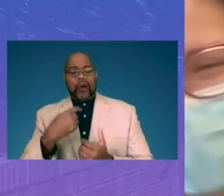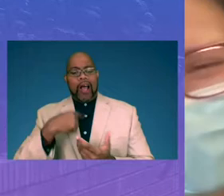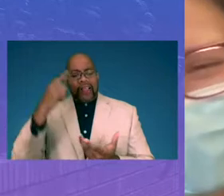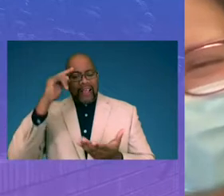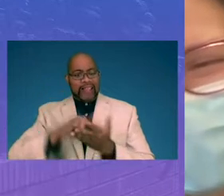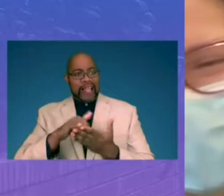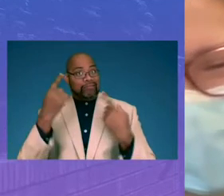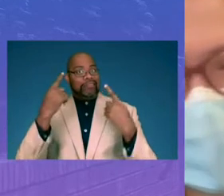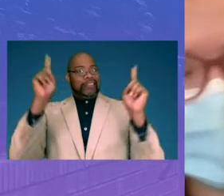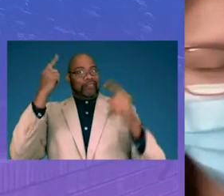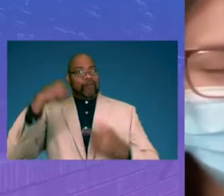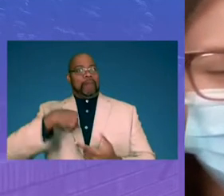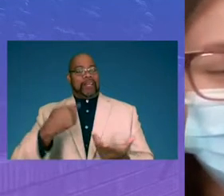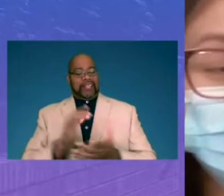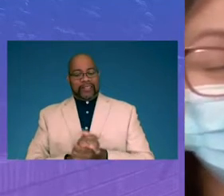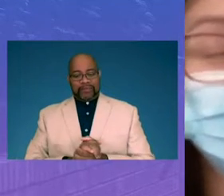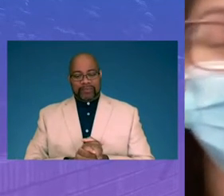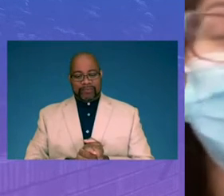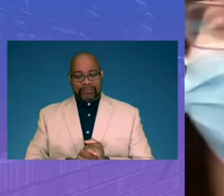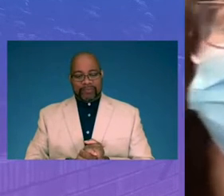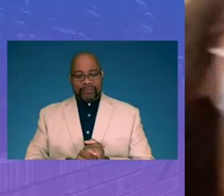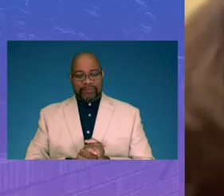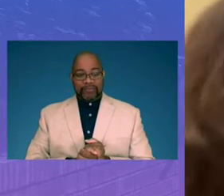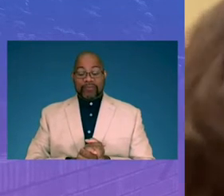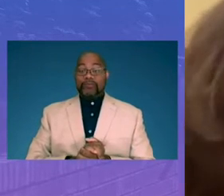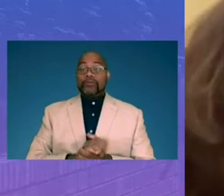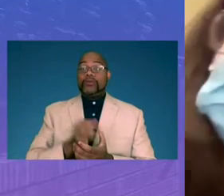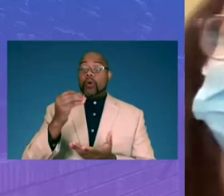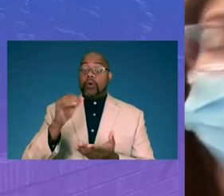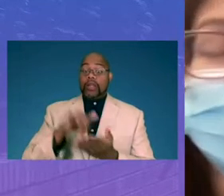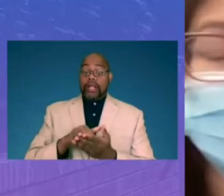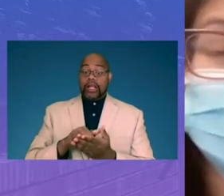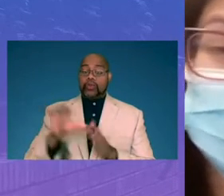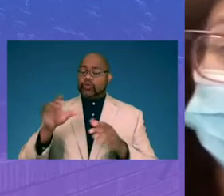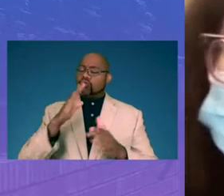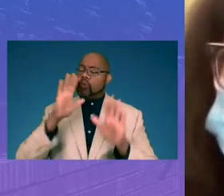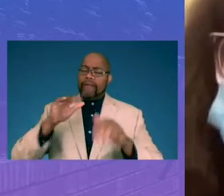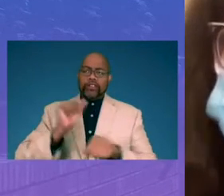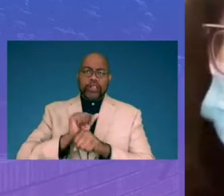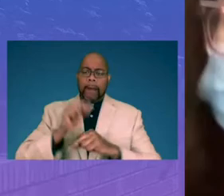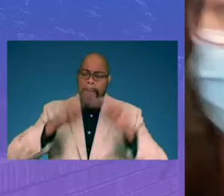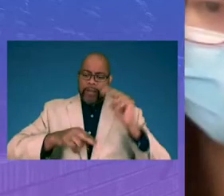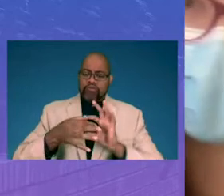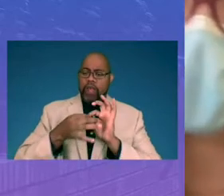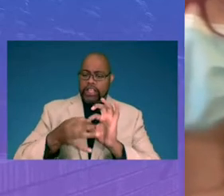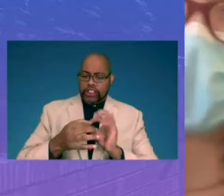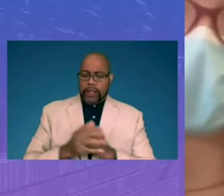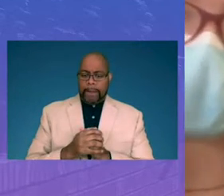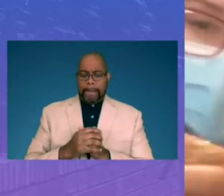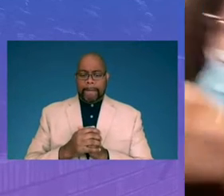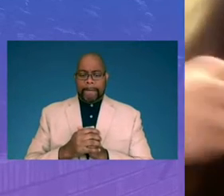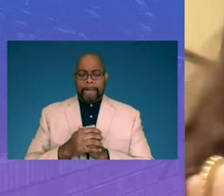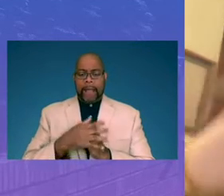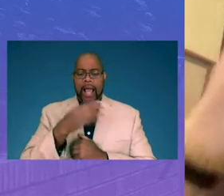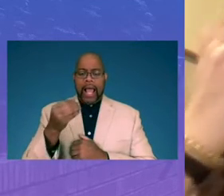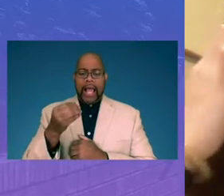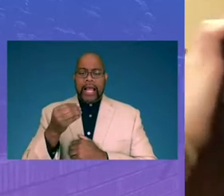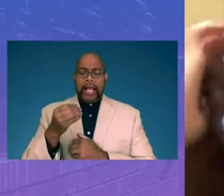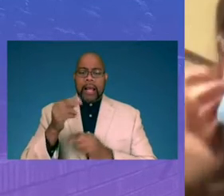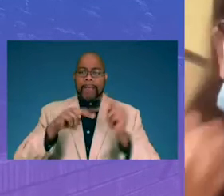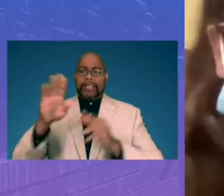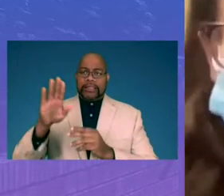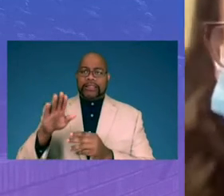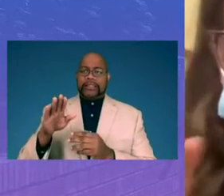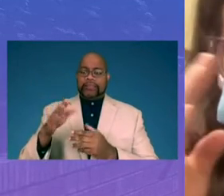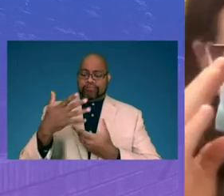success on my end. So, Bernadette is doing a phenomenal job of building relationships and building his buy-in and